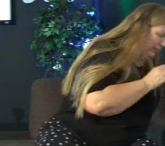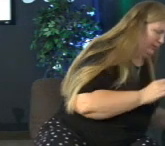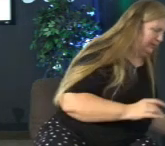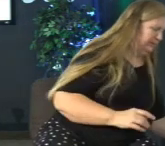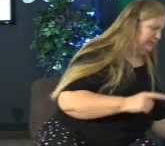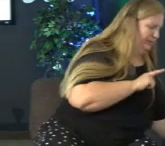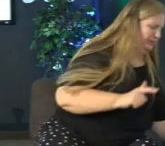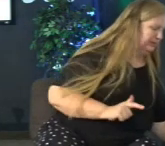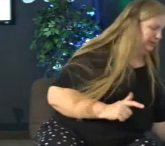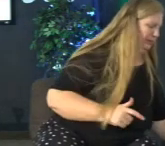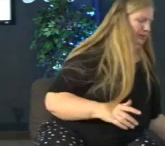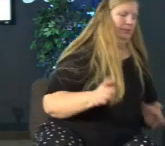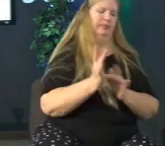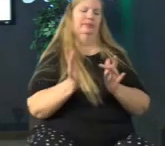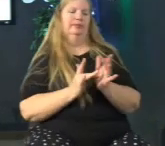we give thanks to you